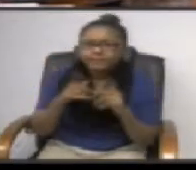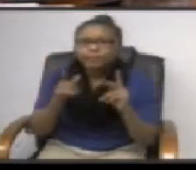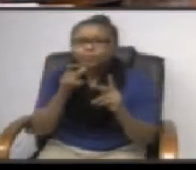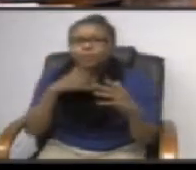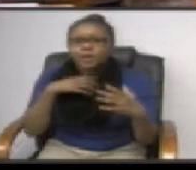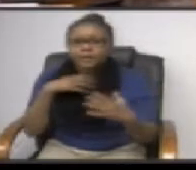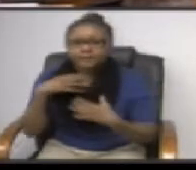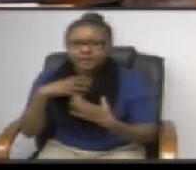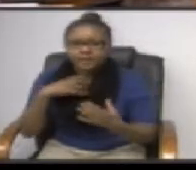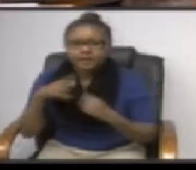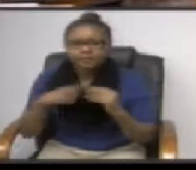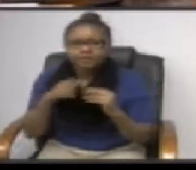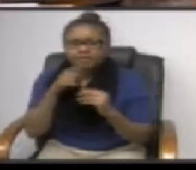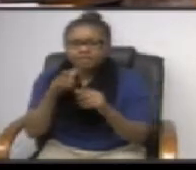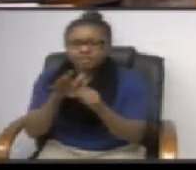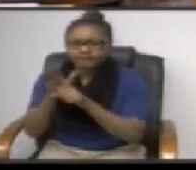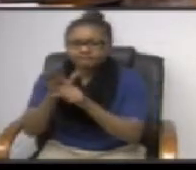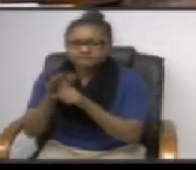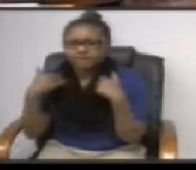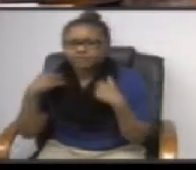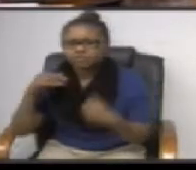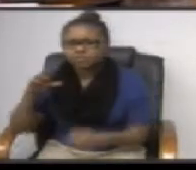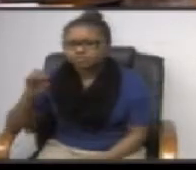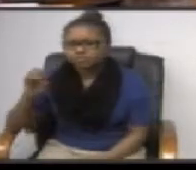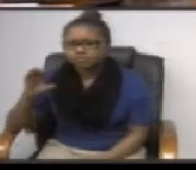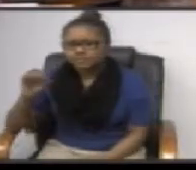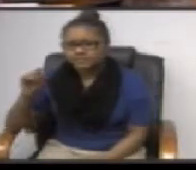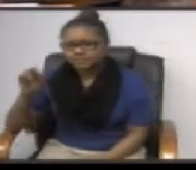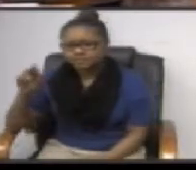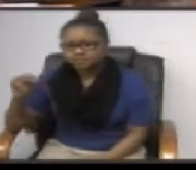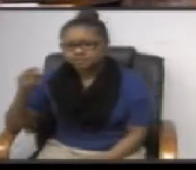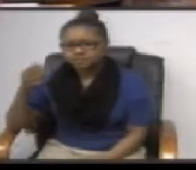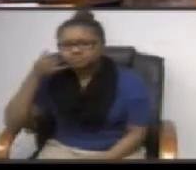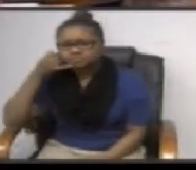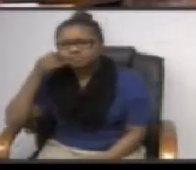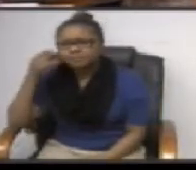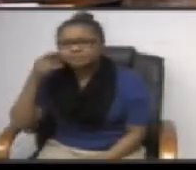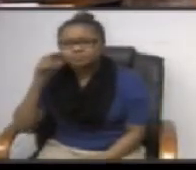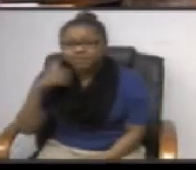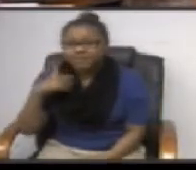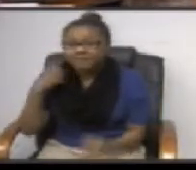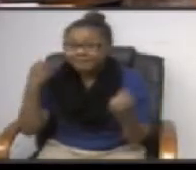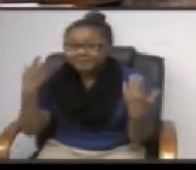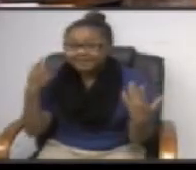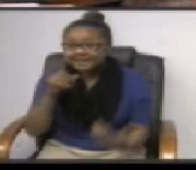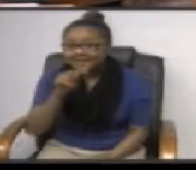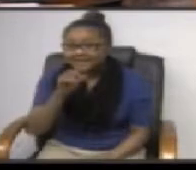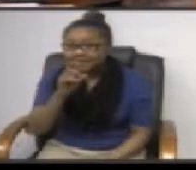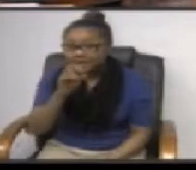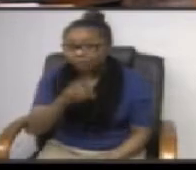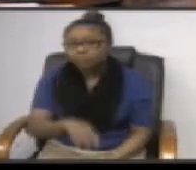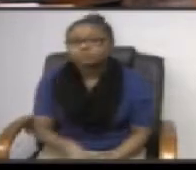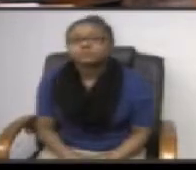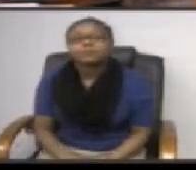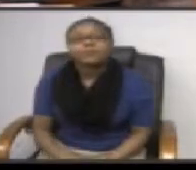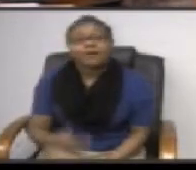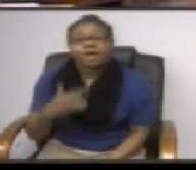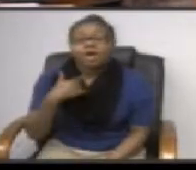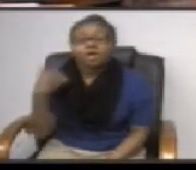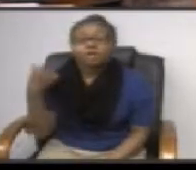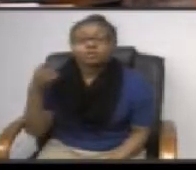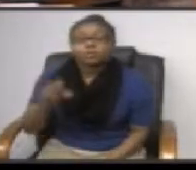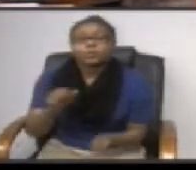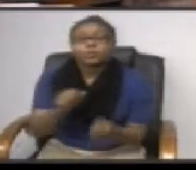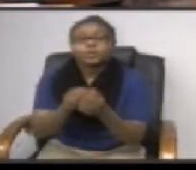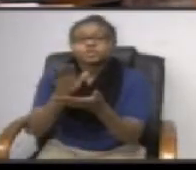are complaining about lack of reception also need to know is because there's a lack of towers now what i'm opposed to the